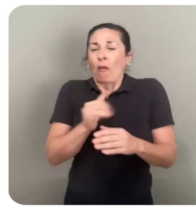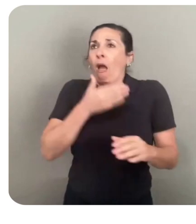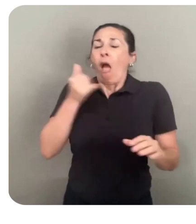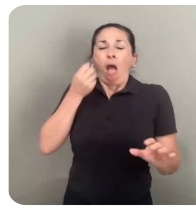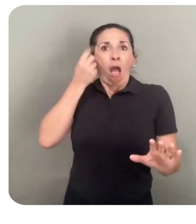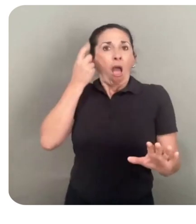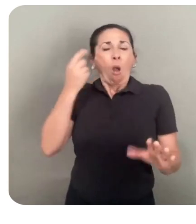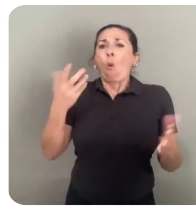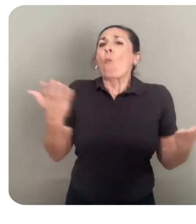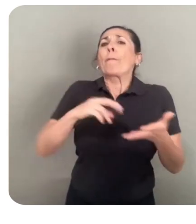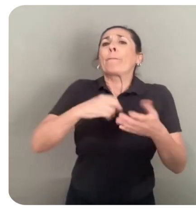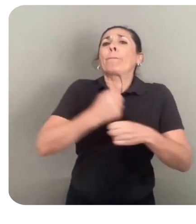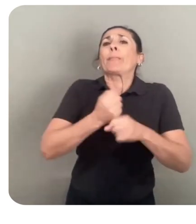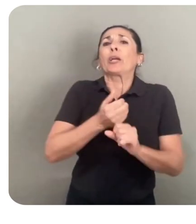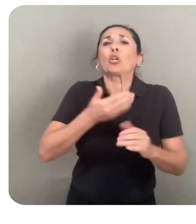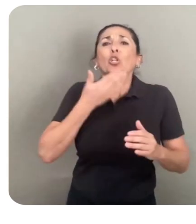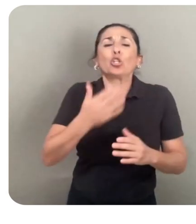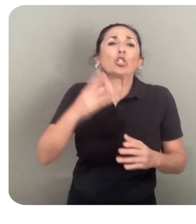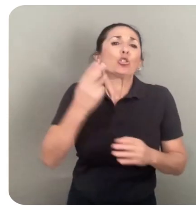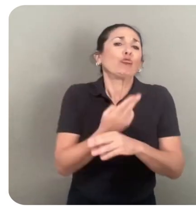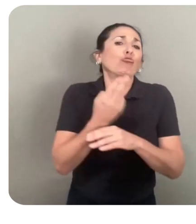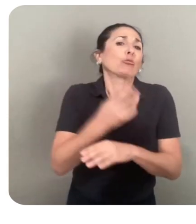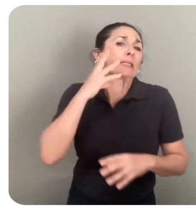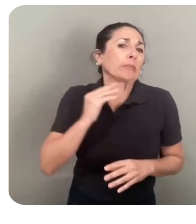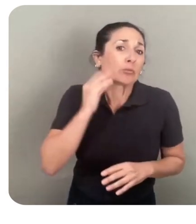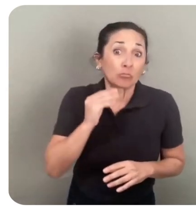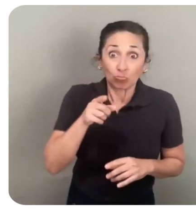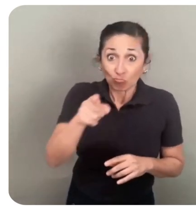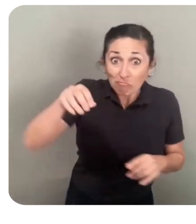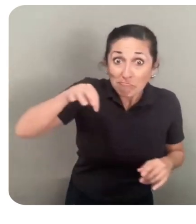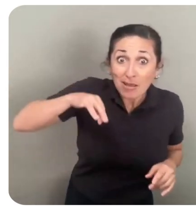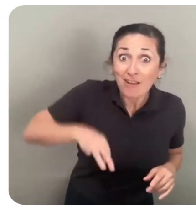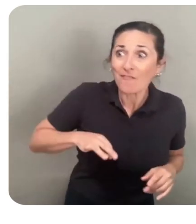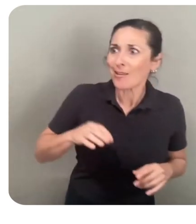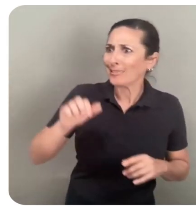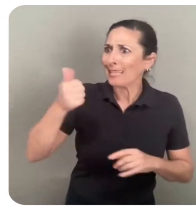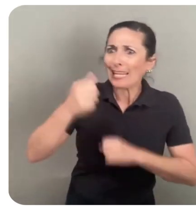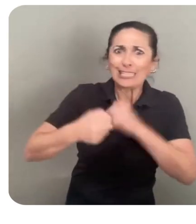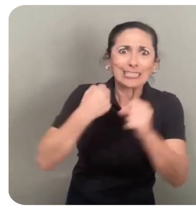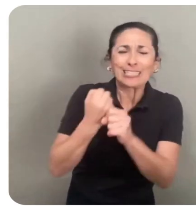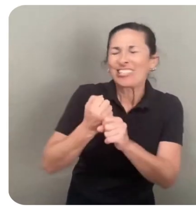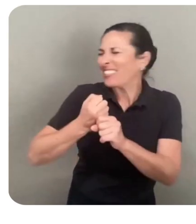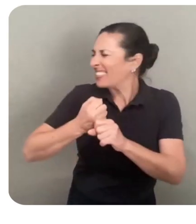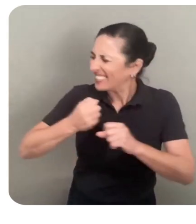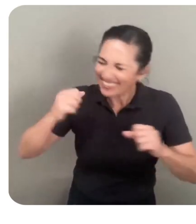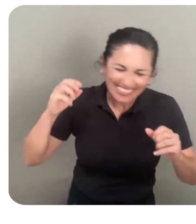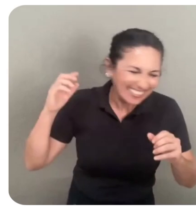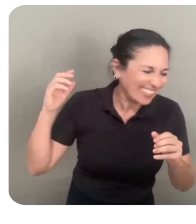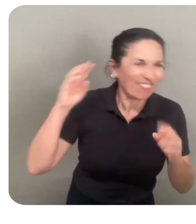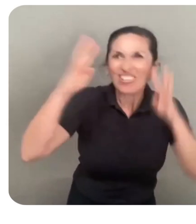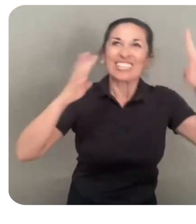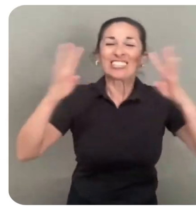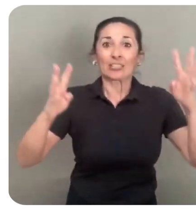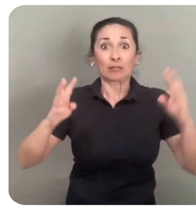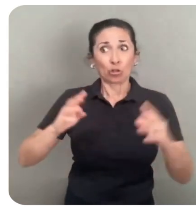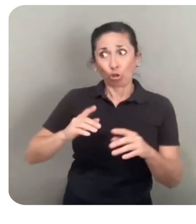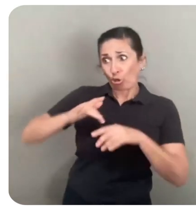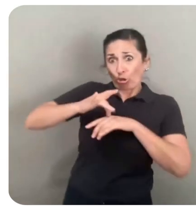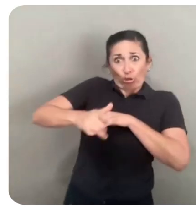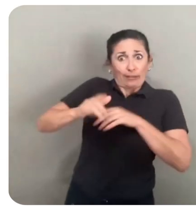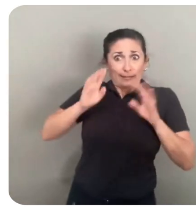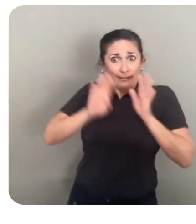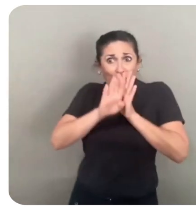what makes a good user experience. You get the benefit of a decade of invention pioneering by early developers